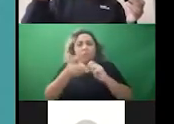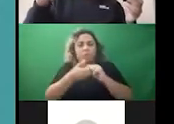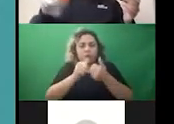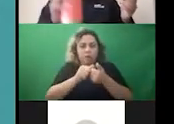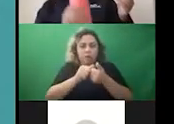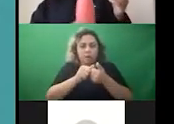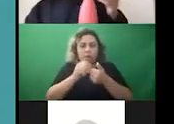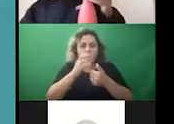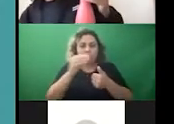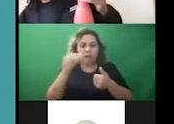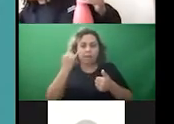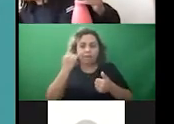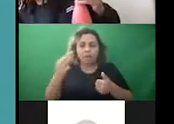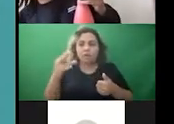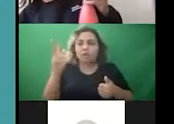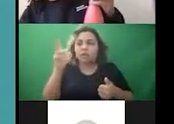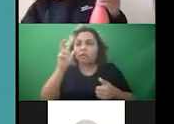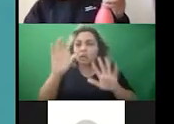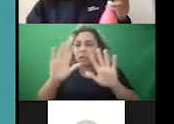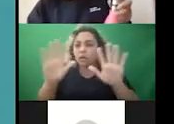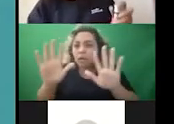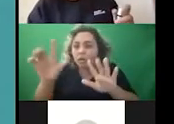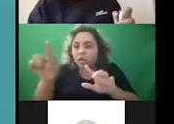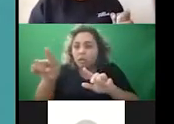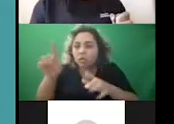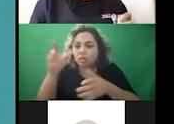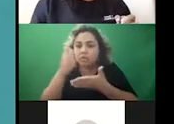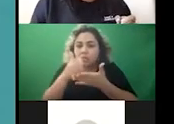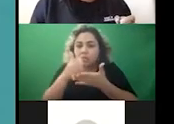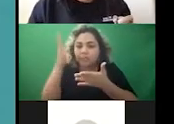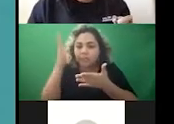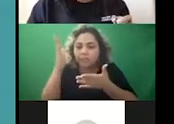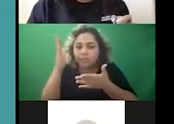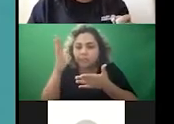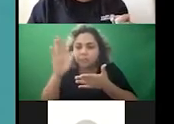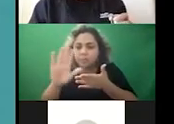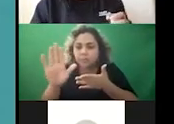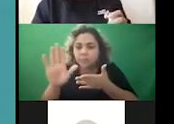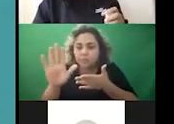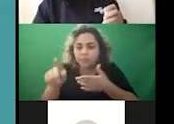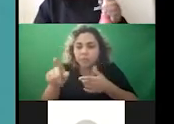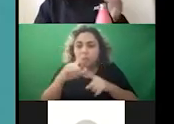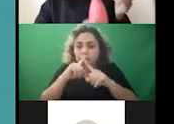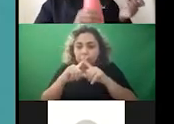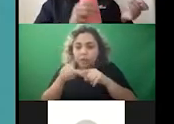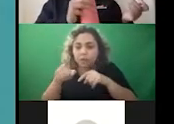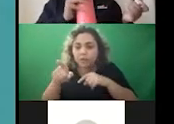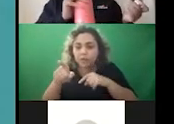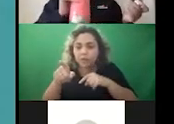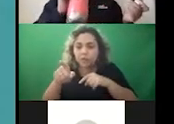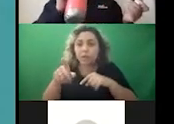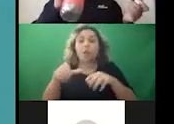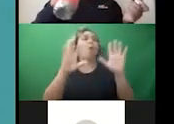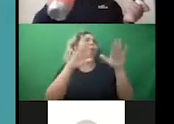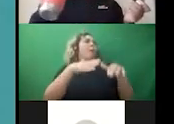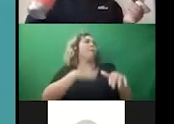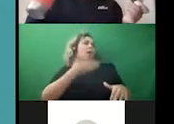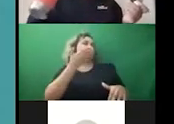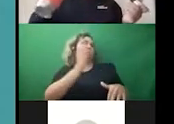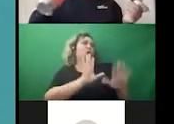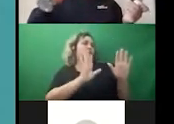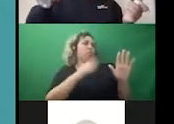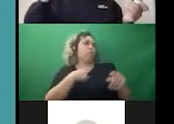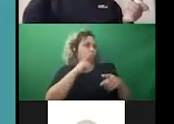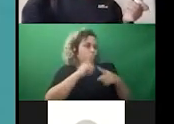you're muted. One second. Oh my gosh. Was I,